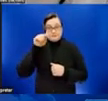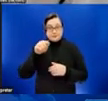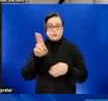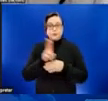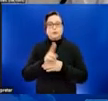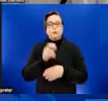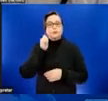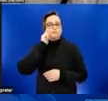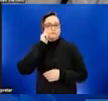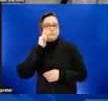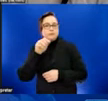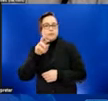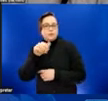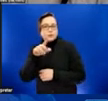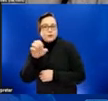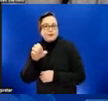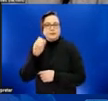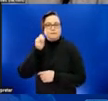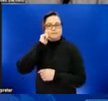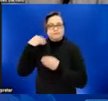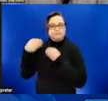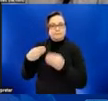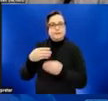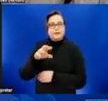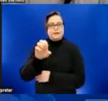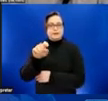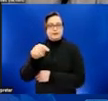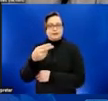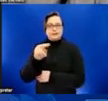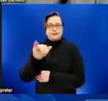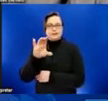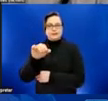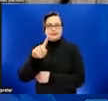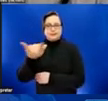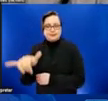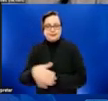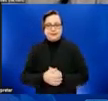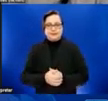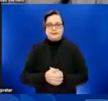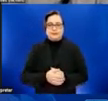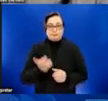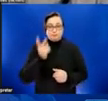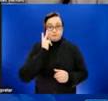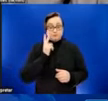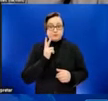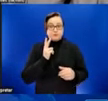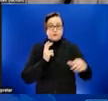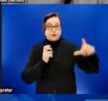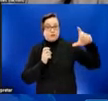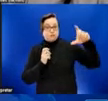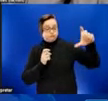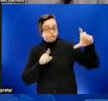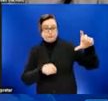as this bar graph shows, as the outbreak progressed, a larger proportion of cases were being